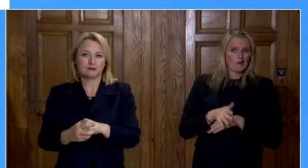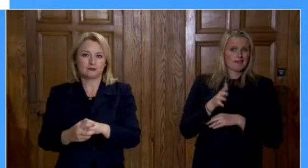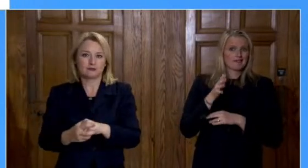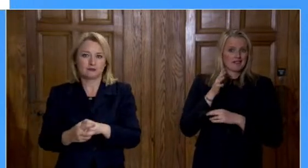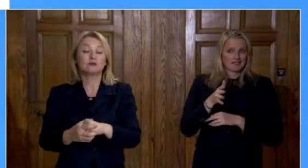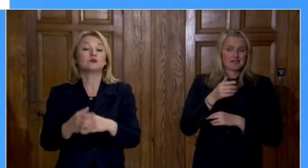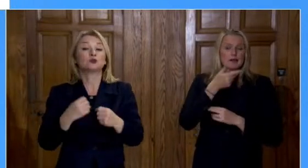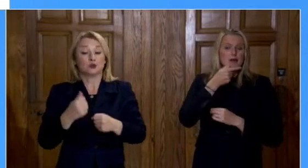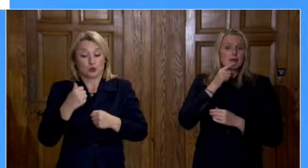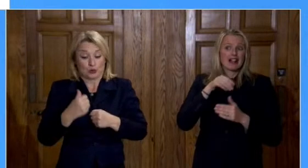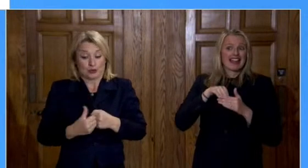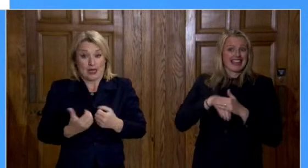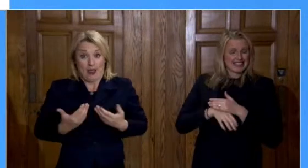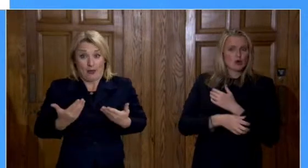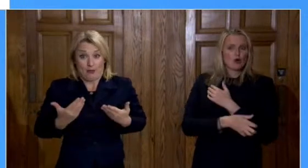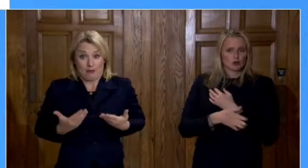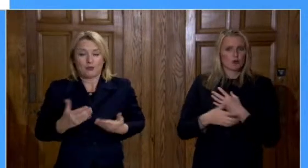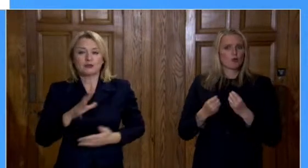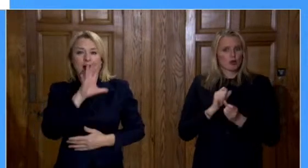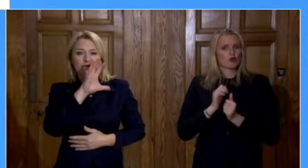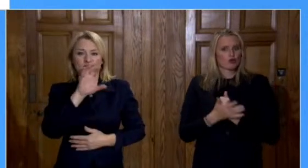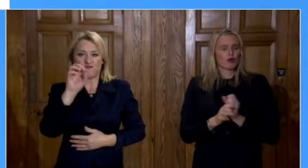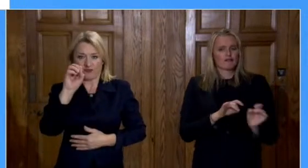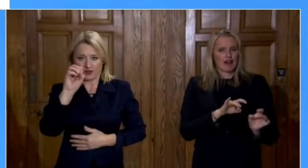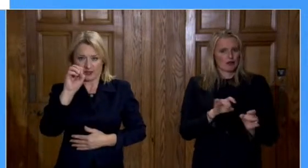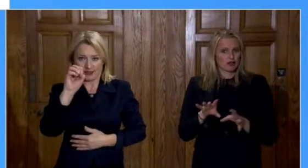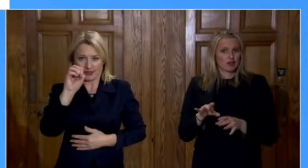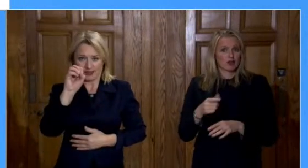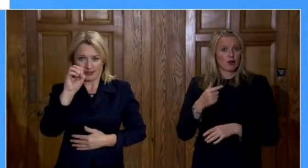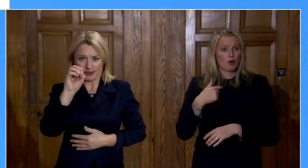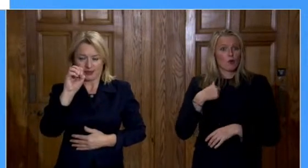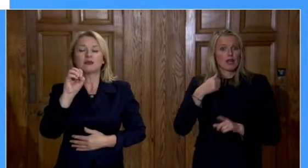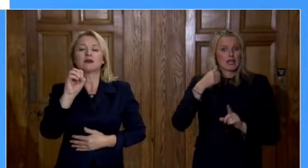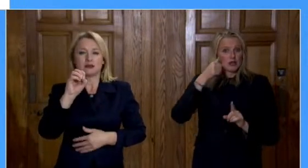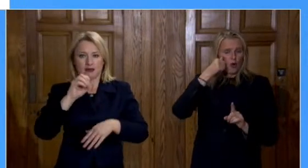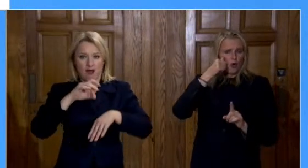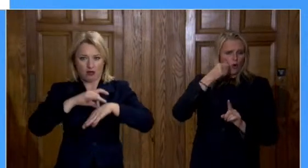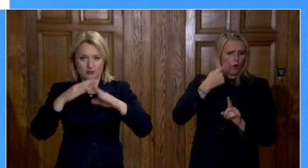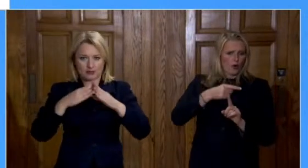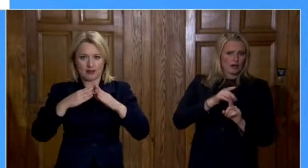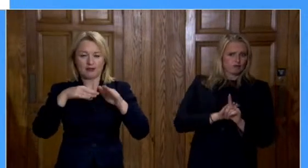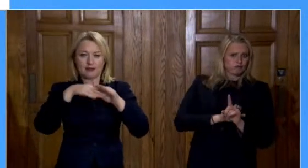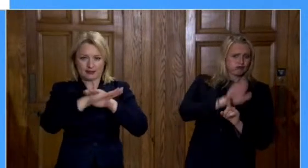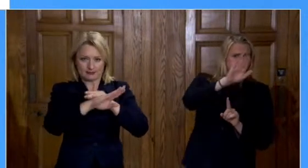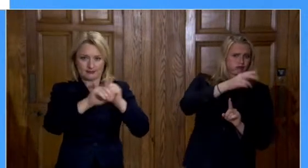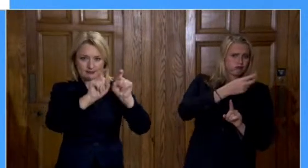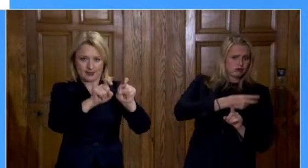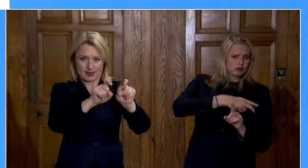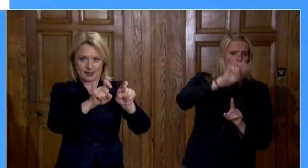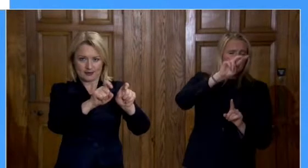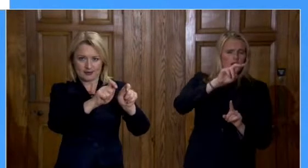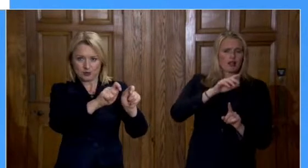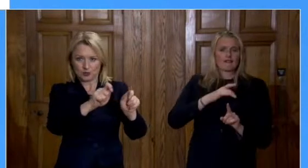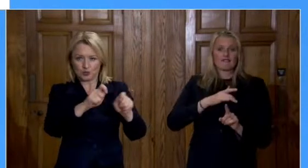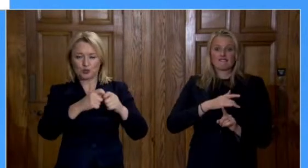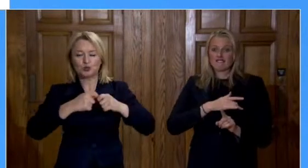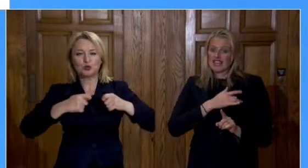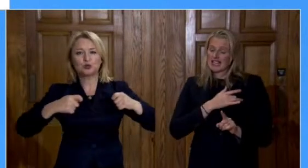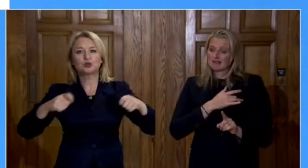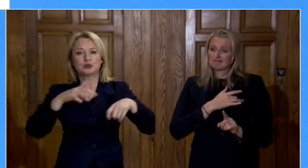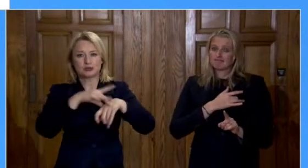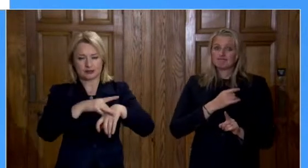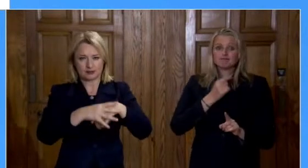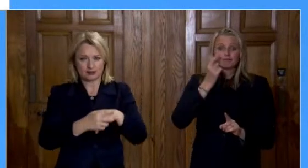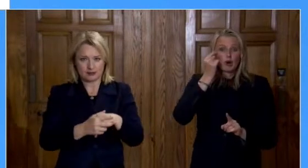patients and with a doubling time for hospital in patients, which we estimate as significantly less than 14